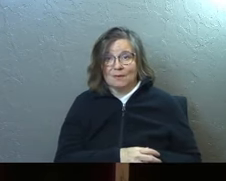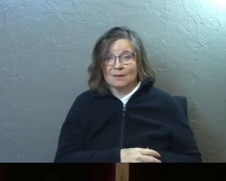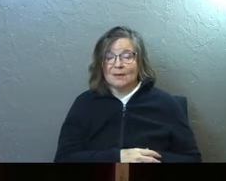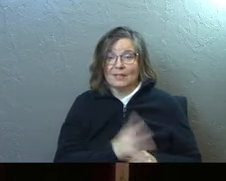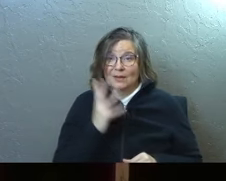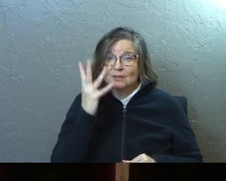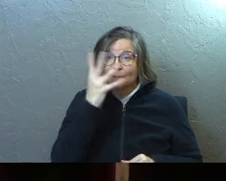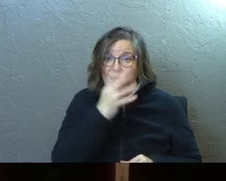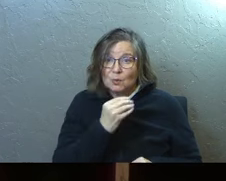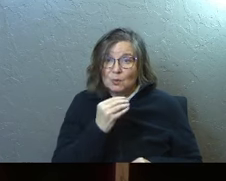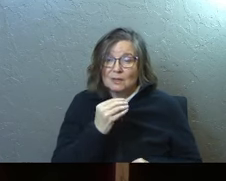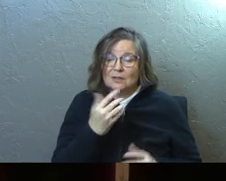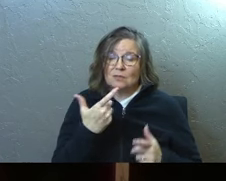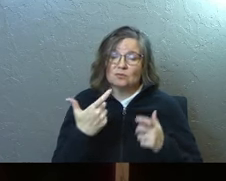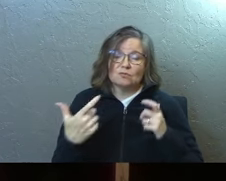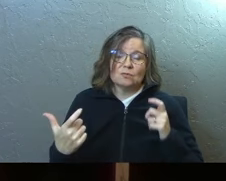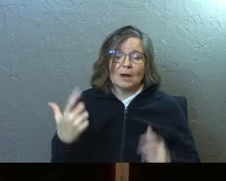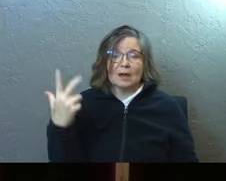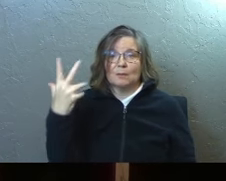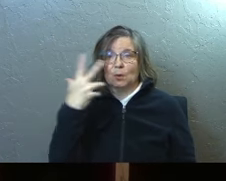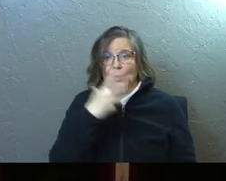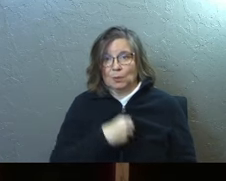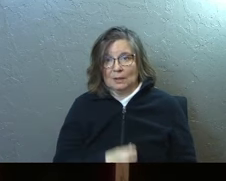There's beauty. There's great beauty.